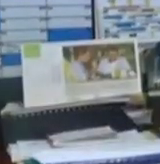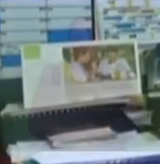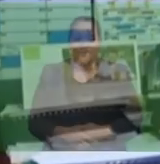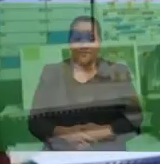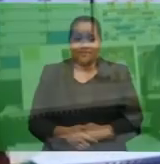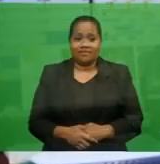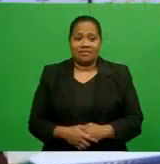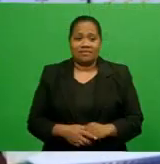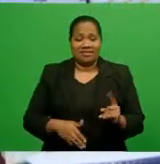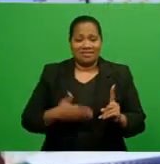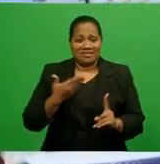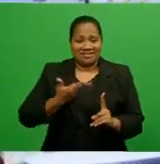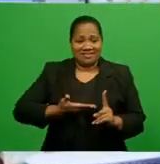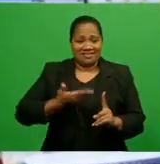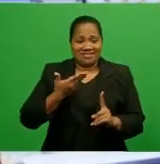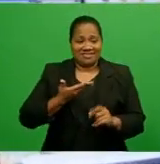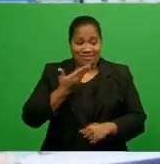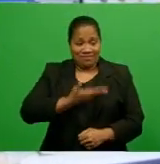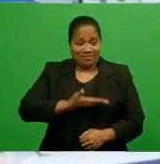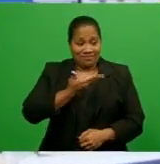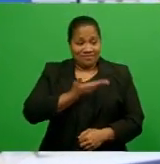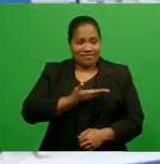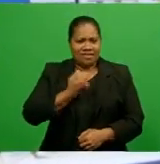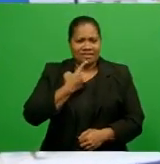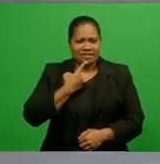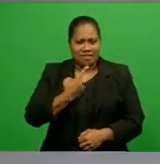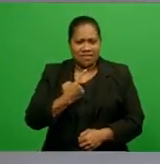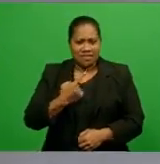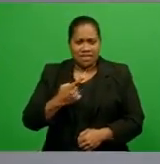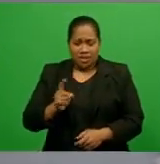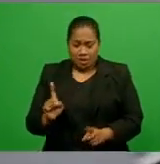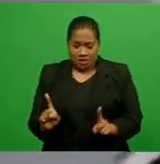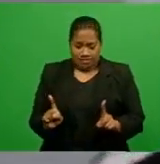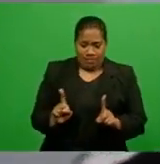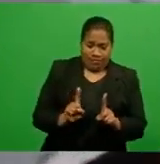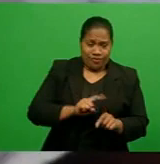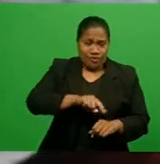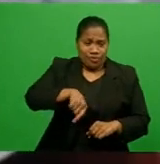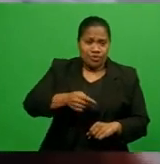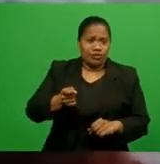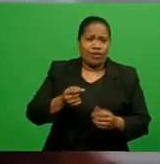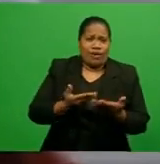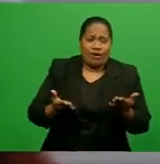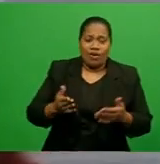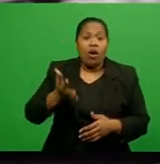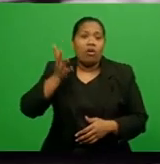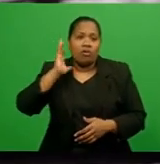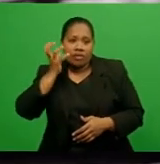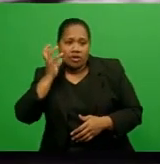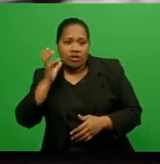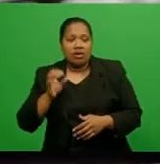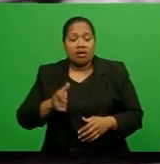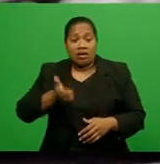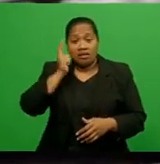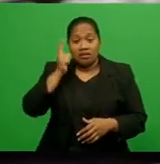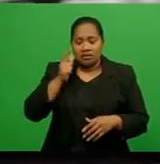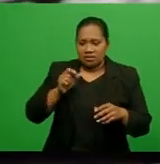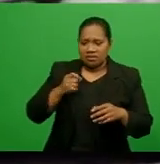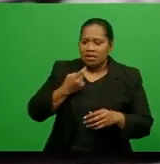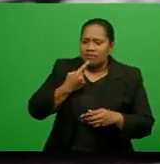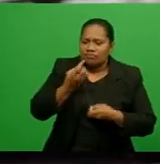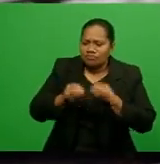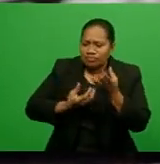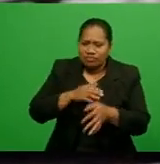Muhammad Yusuf says the closest link to Suva was radio and the teachers constantly briefed them about the events leading up to the